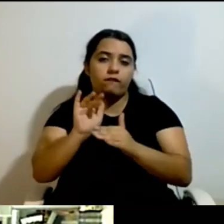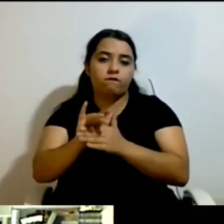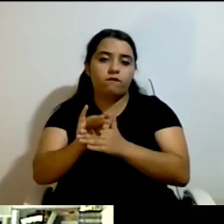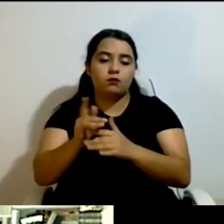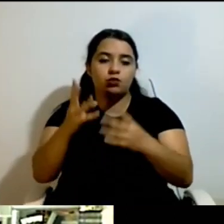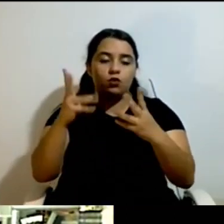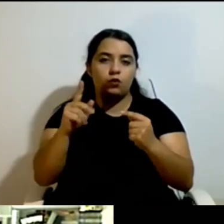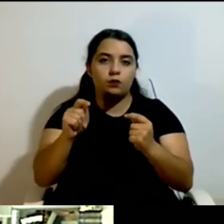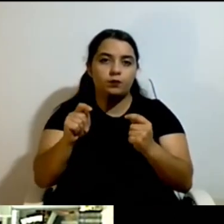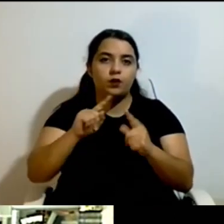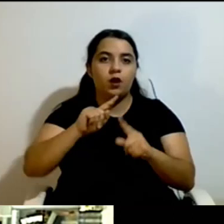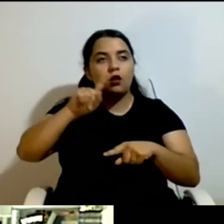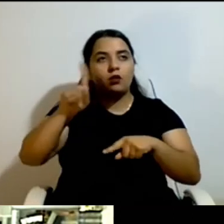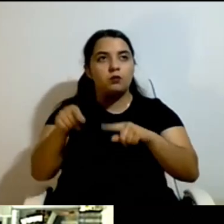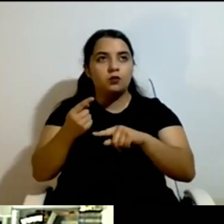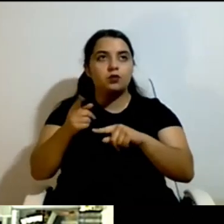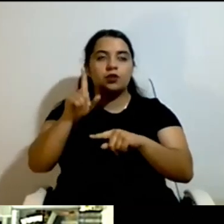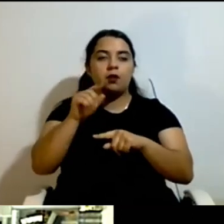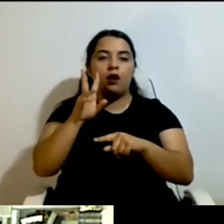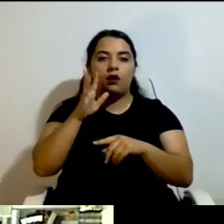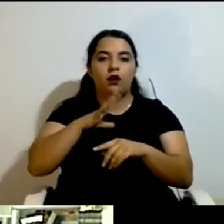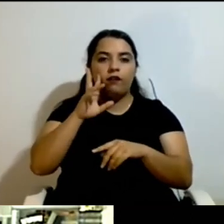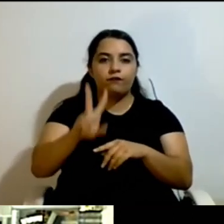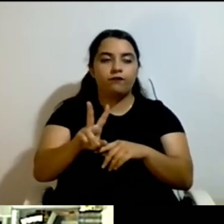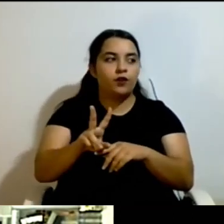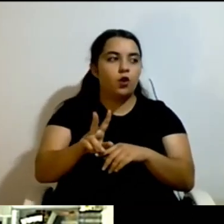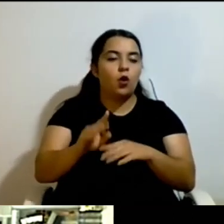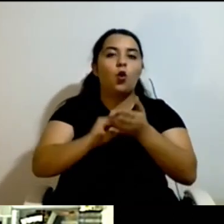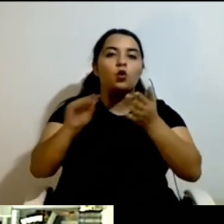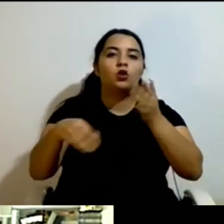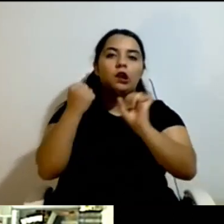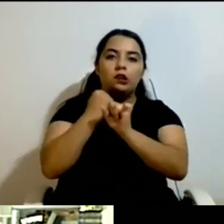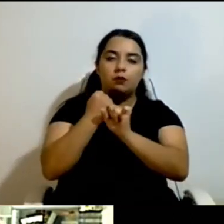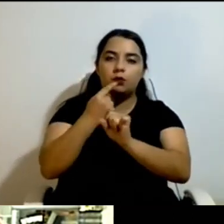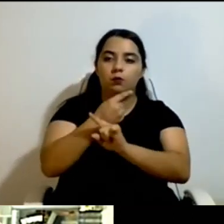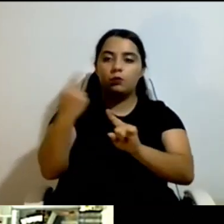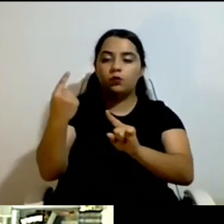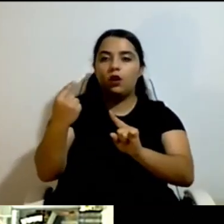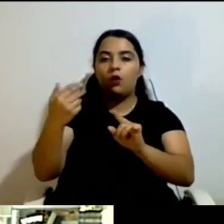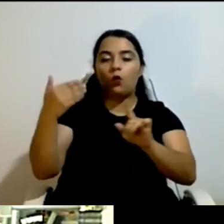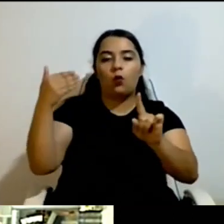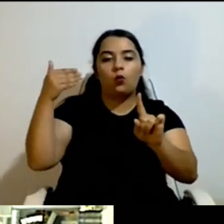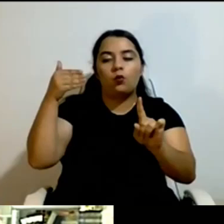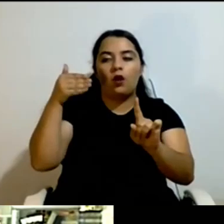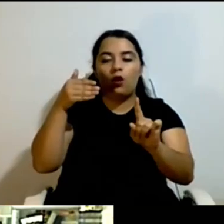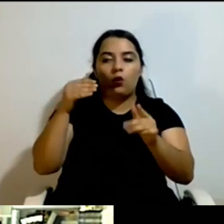contract between the disabled person and the assistant. And this contract has to be according to the law.